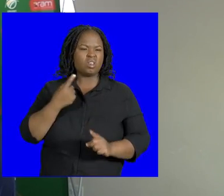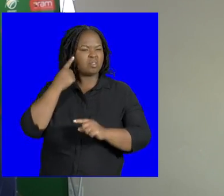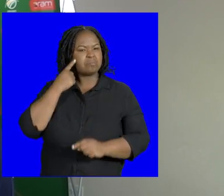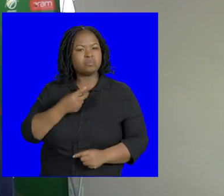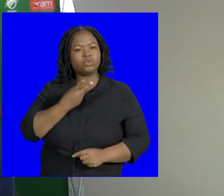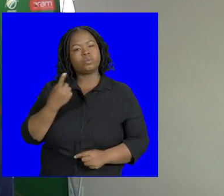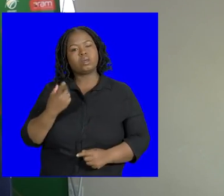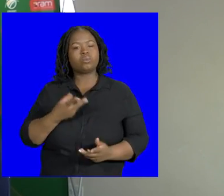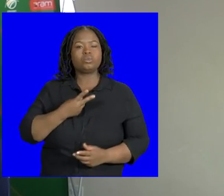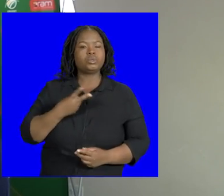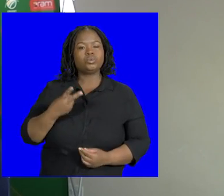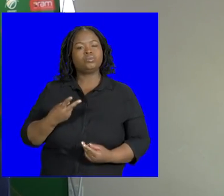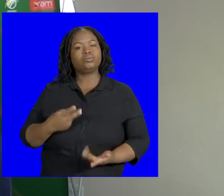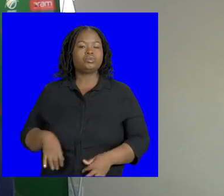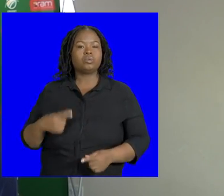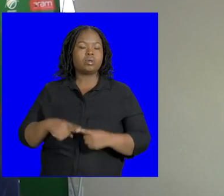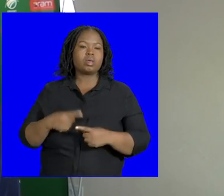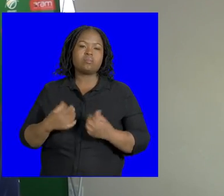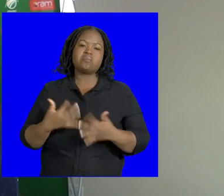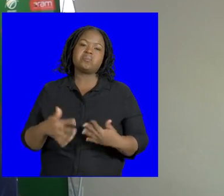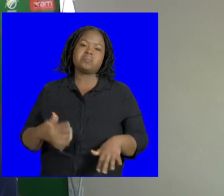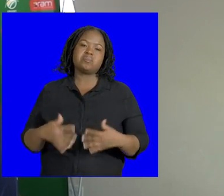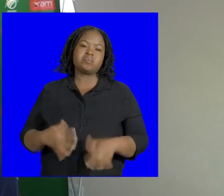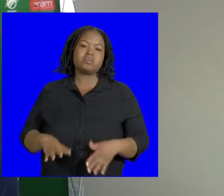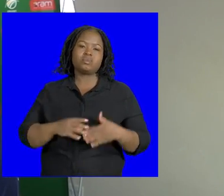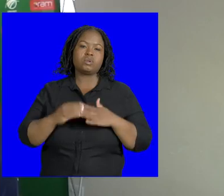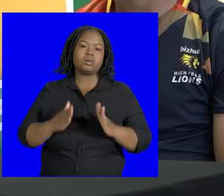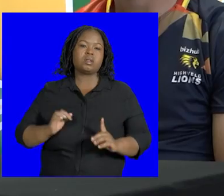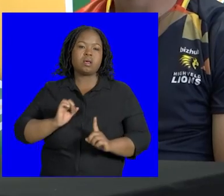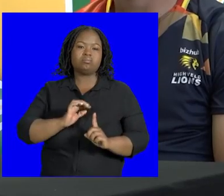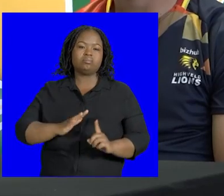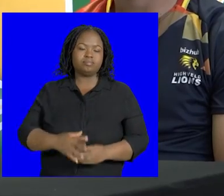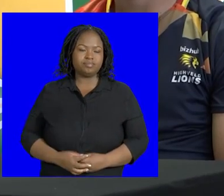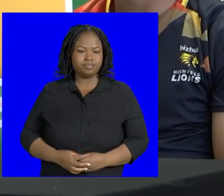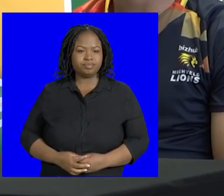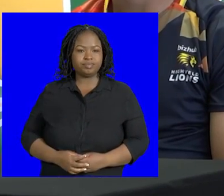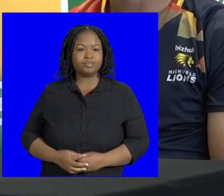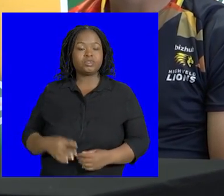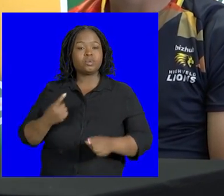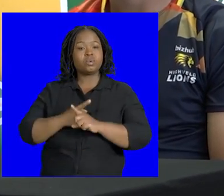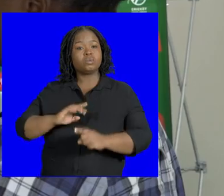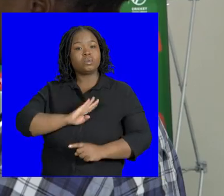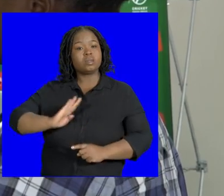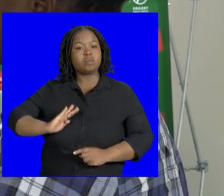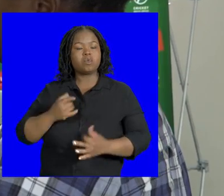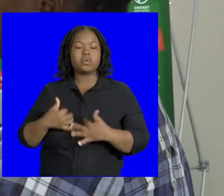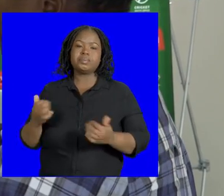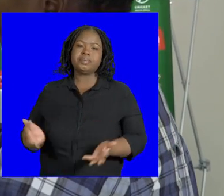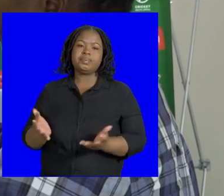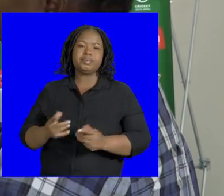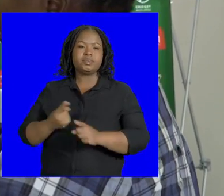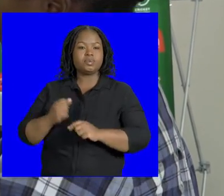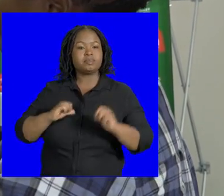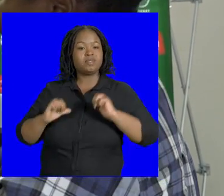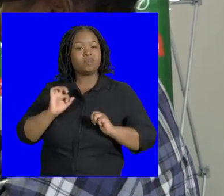22. He's played many games for South Africa, you know, he's a leader, you know, like in his own right. The Lions cricket board have been encouraged by Pangiso's performance as